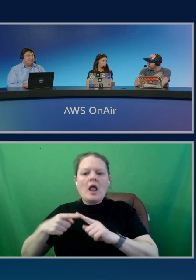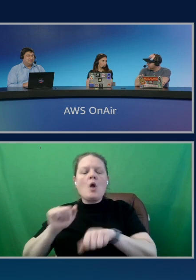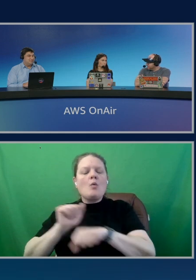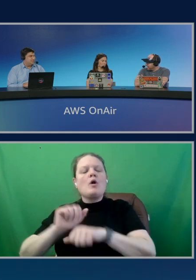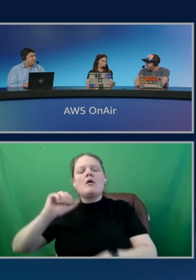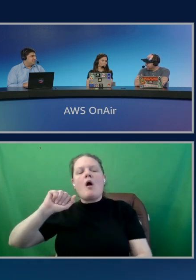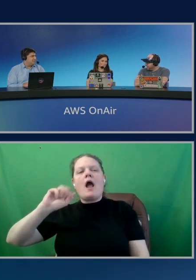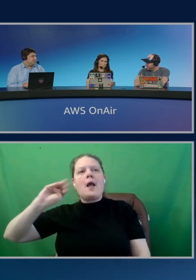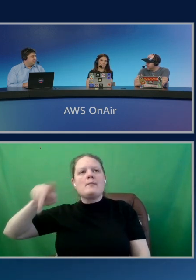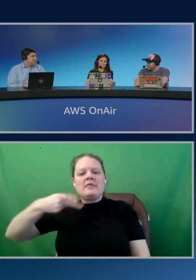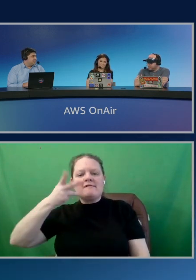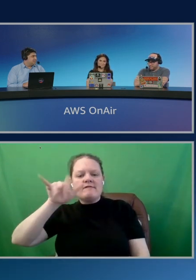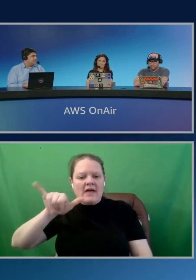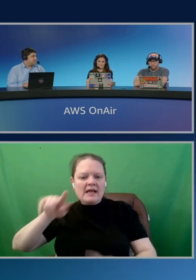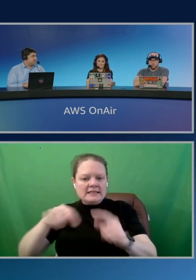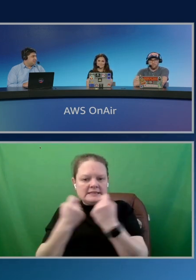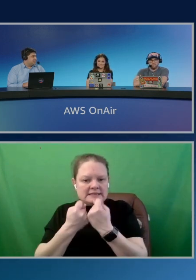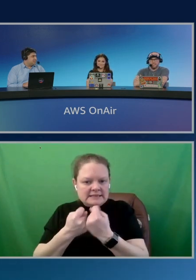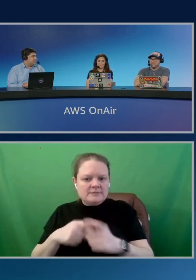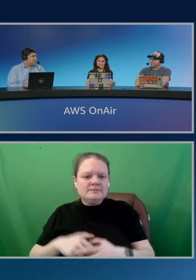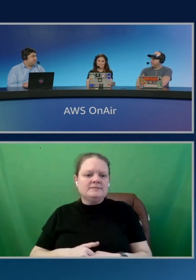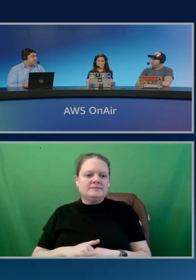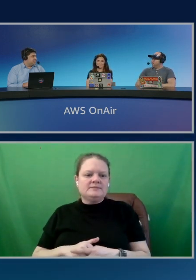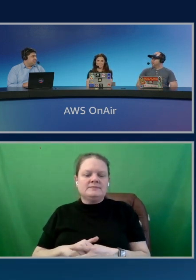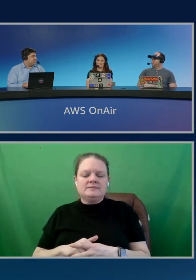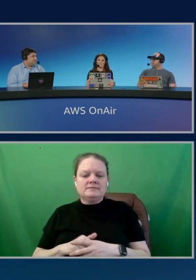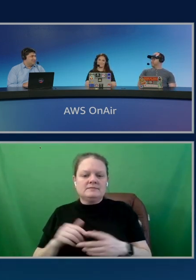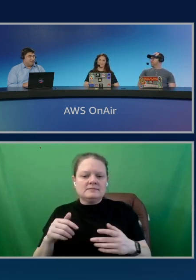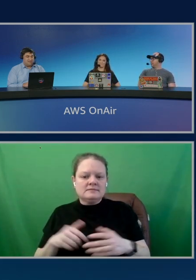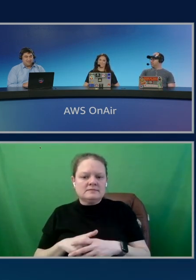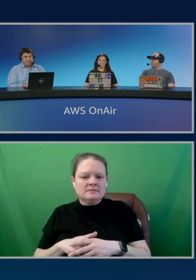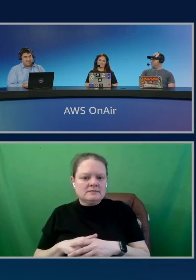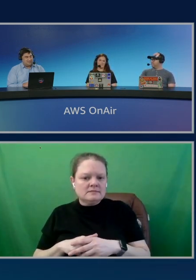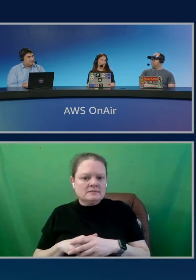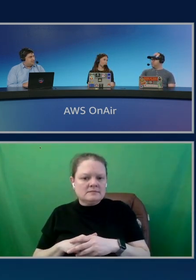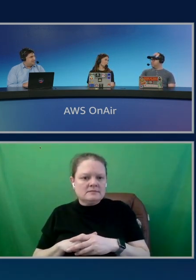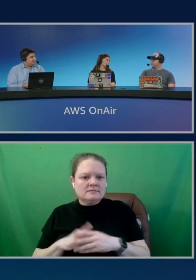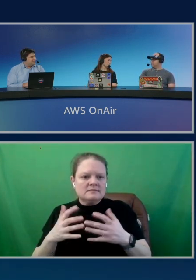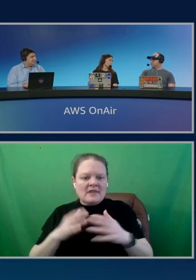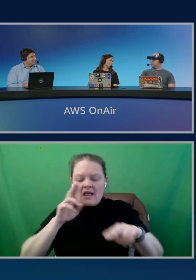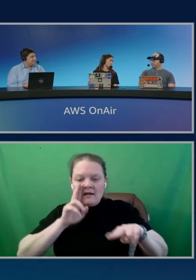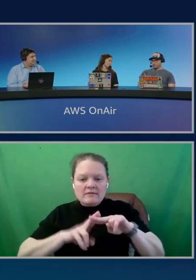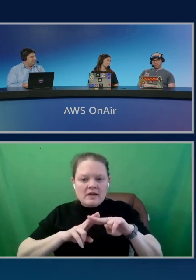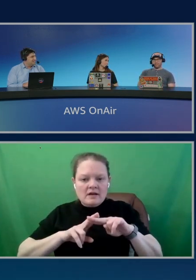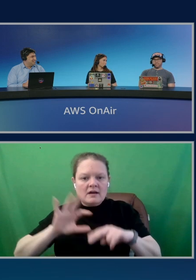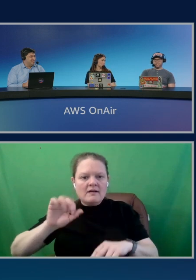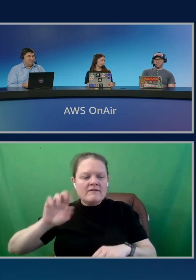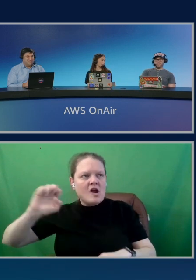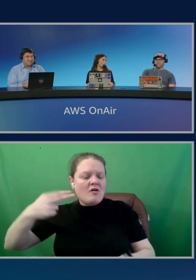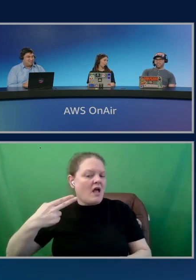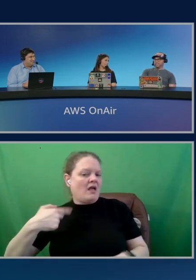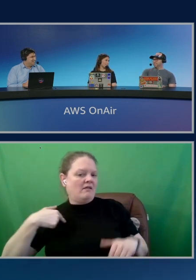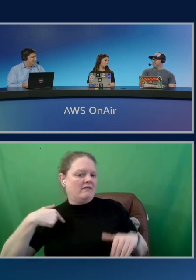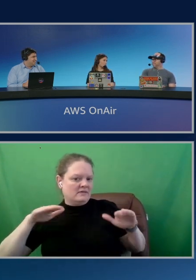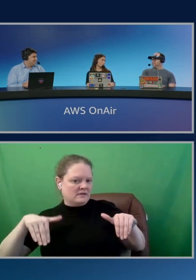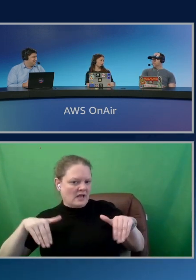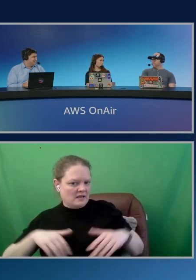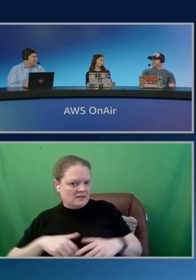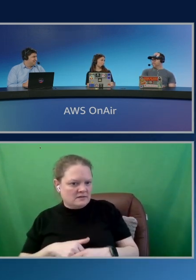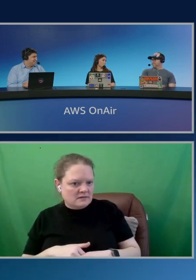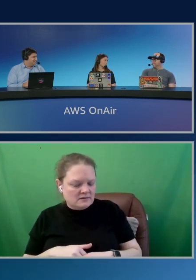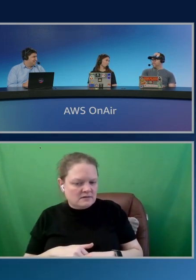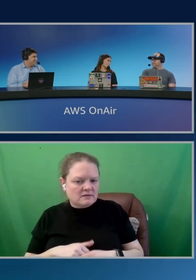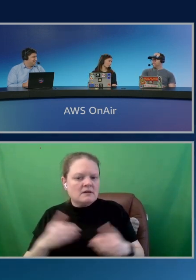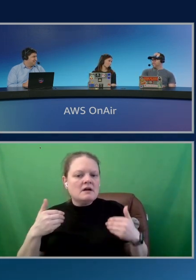were talking earlier with Ali. Yes, I've been. It's a lot of fun. Farah? I have not been paged. Okay. But I have had burnt